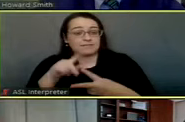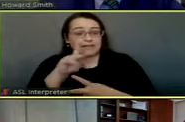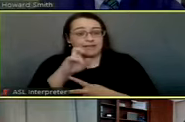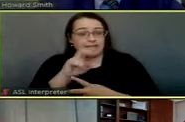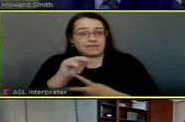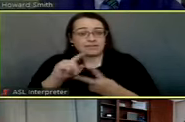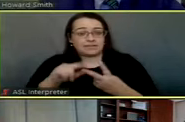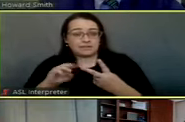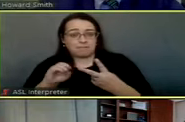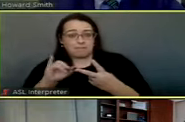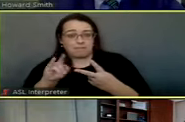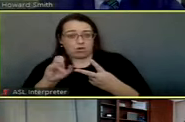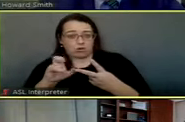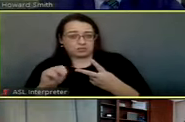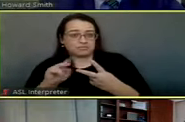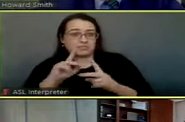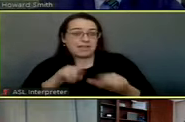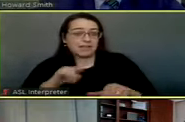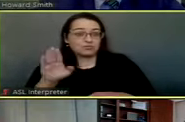answer any questions council might have.